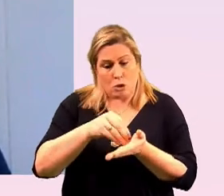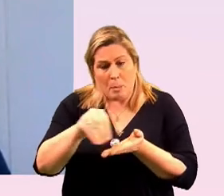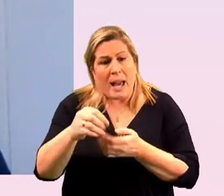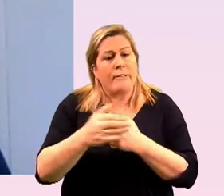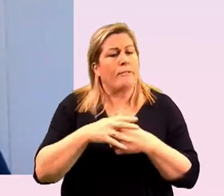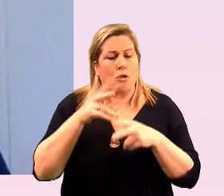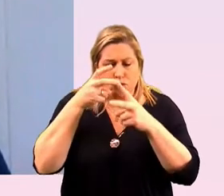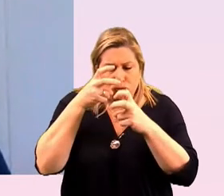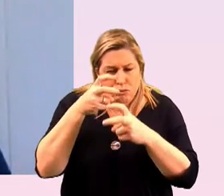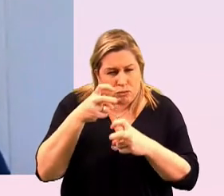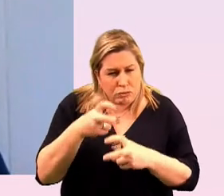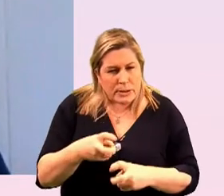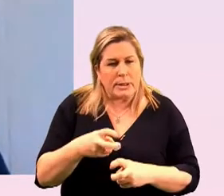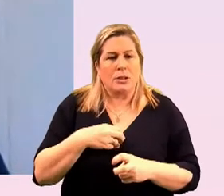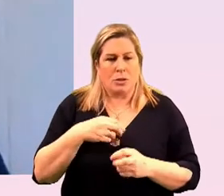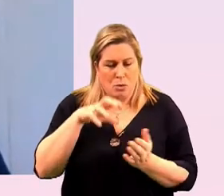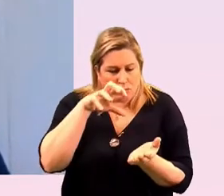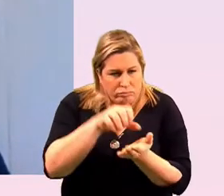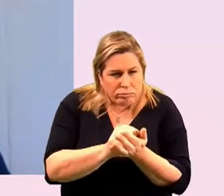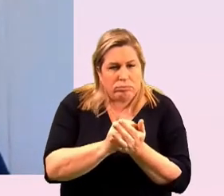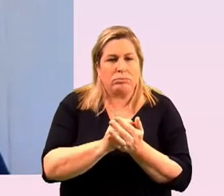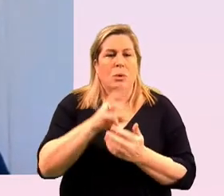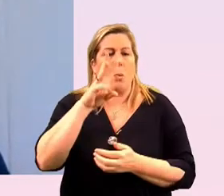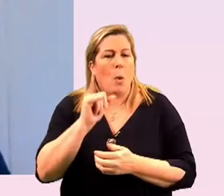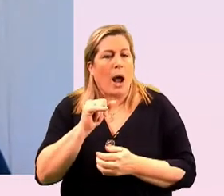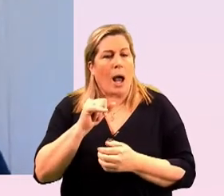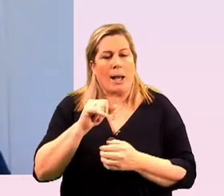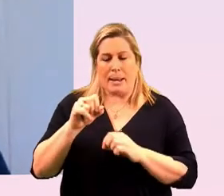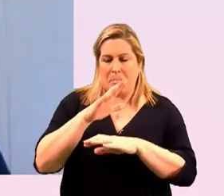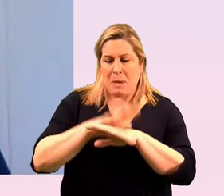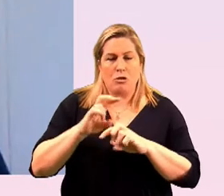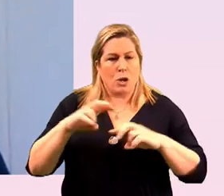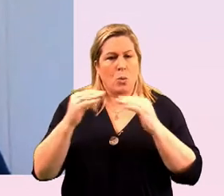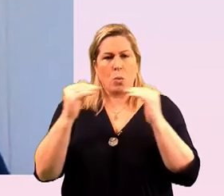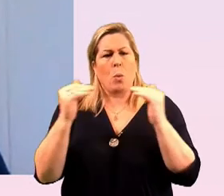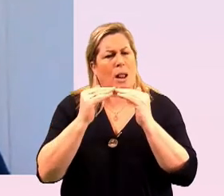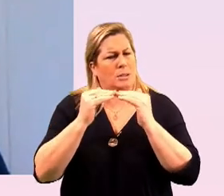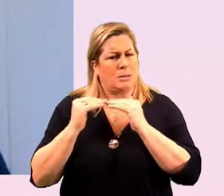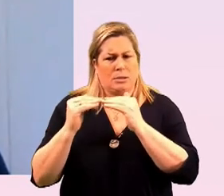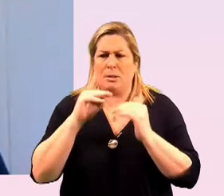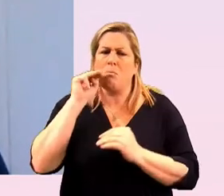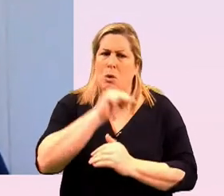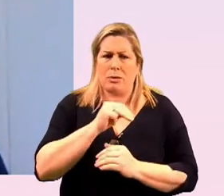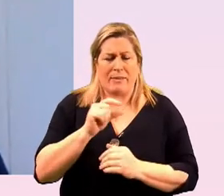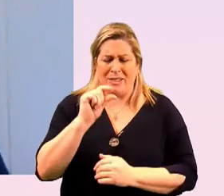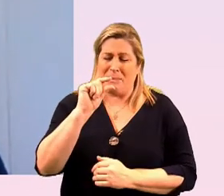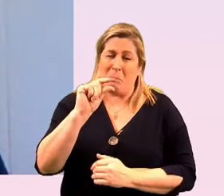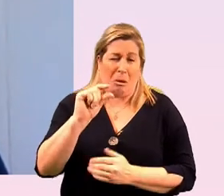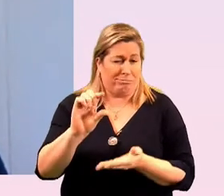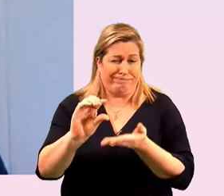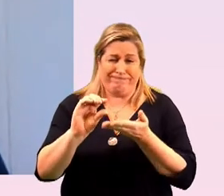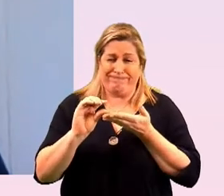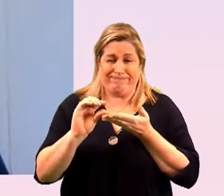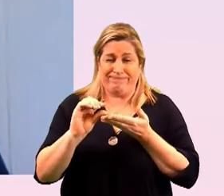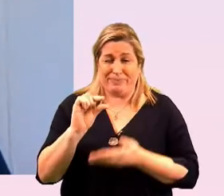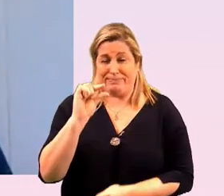outlining why marriage equality mattered it was a very small grant and i mean a very